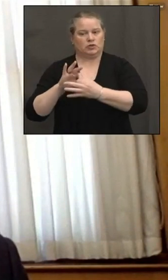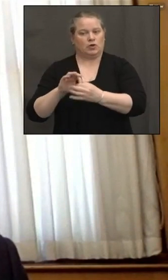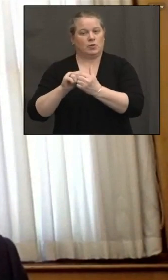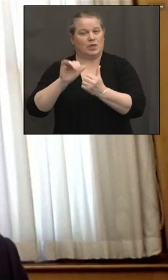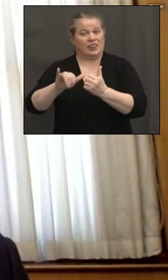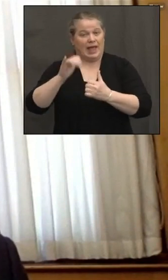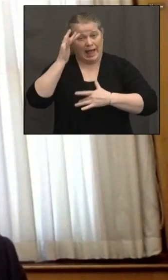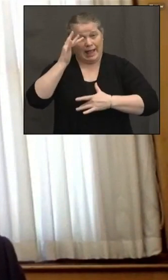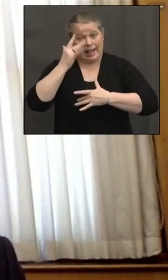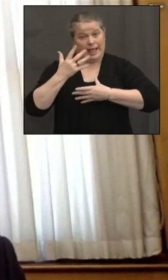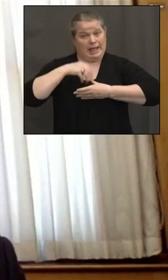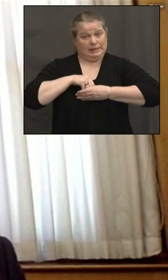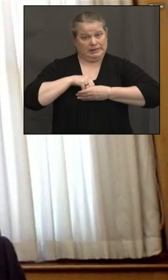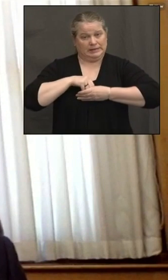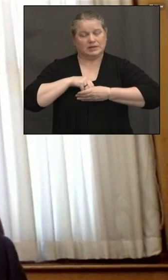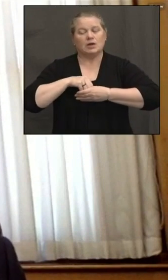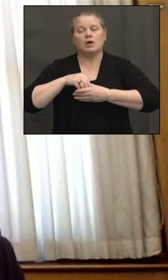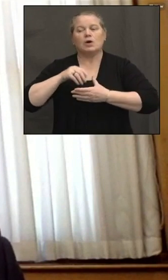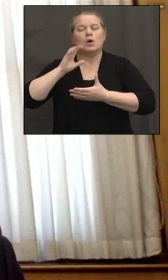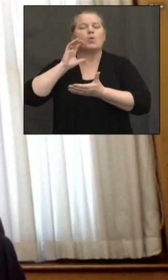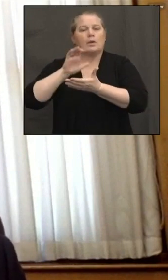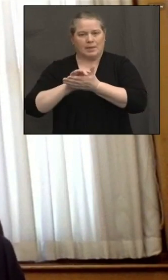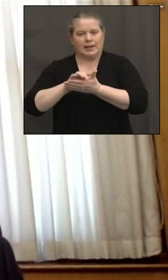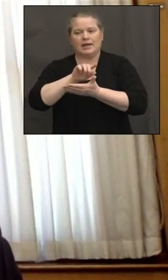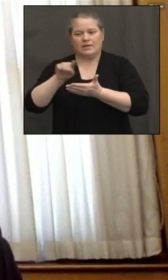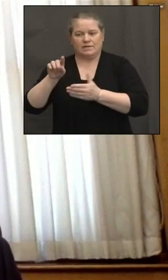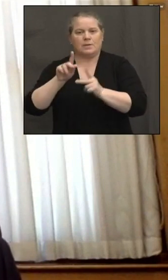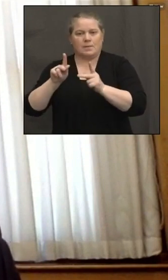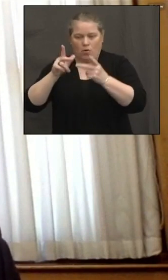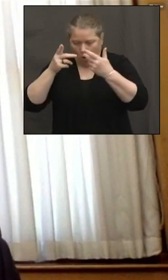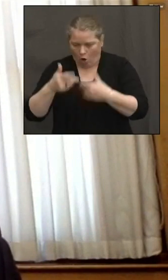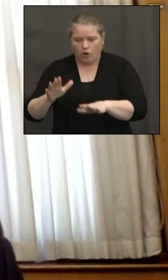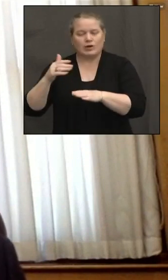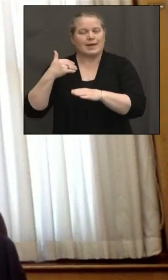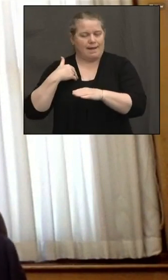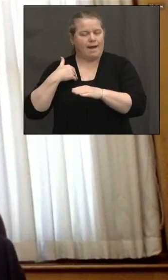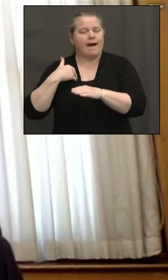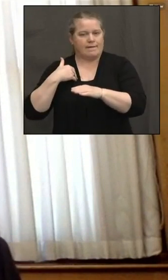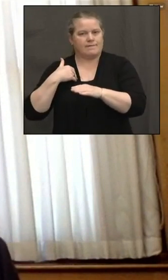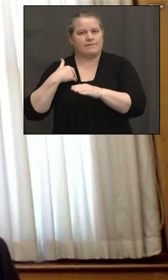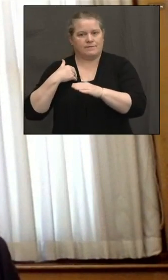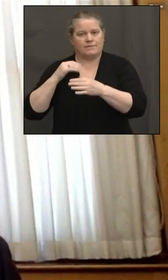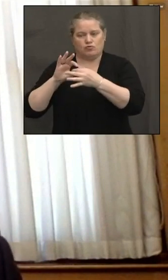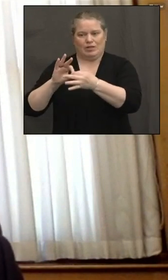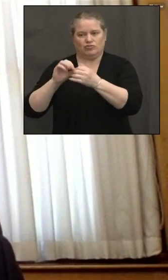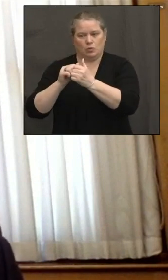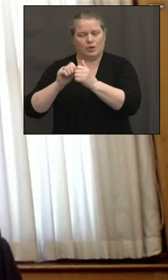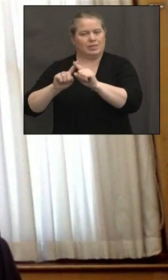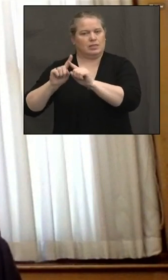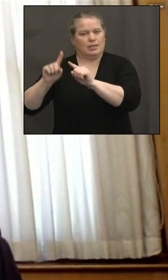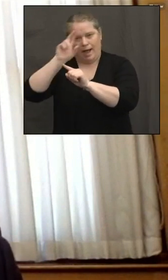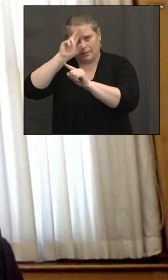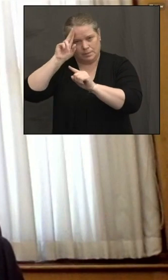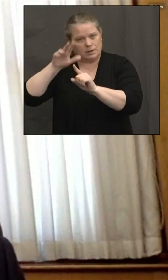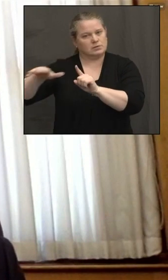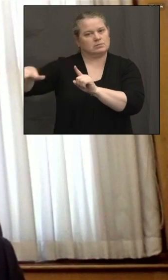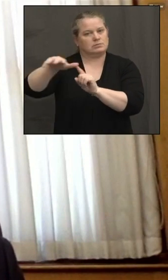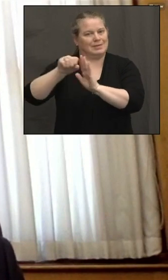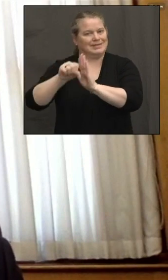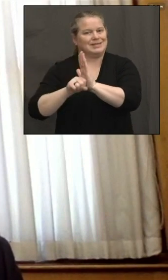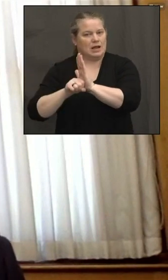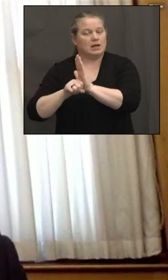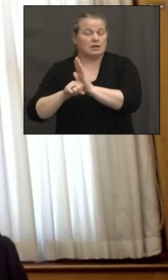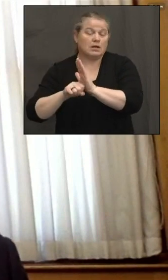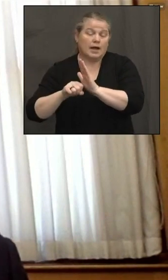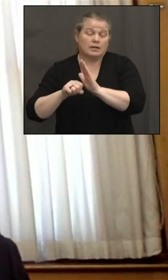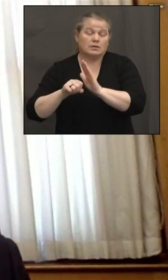um, they're going to be exclusively people who are already have a relationship with one of, one of our hospitals, acute care hospitals around the state. And that's likely where, you know, they would be,